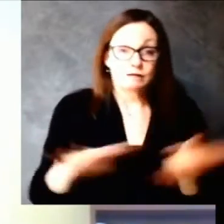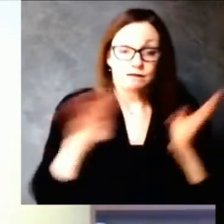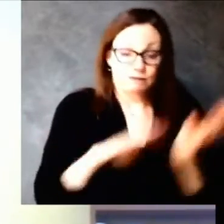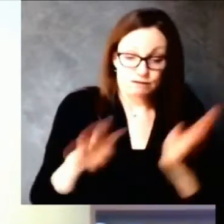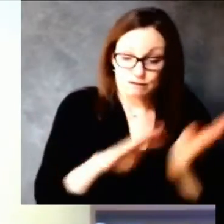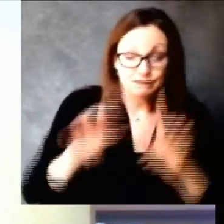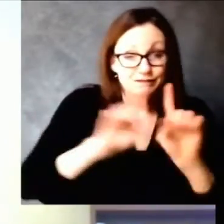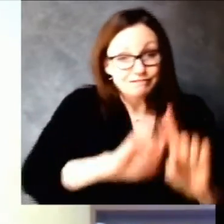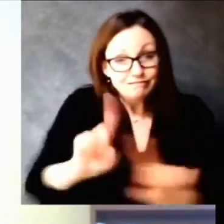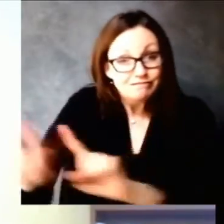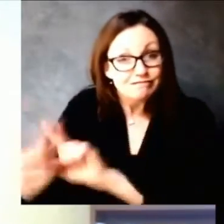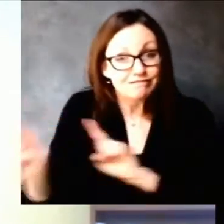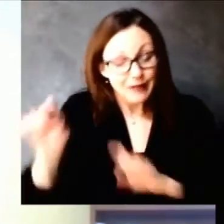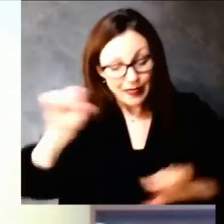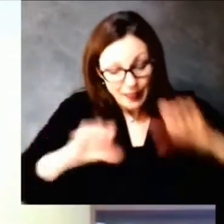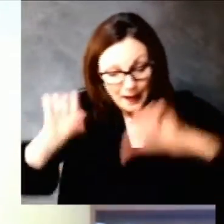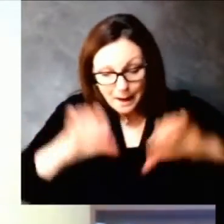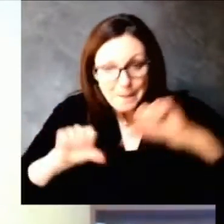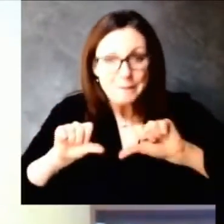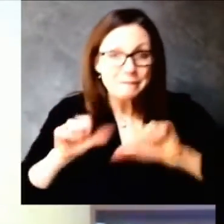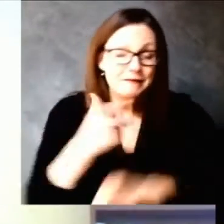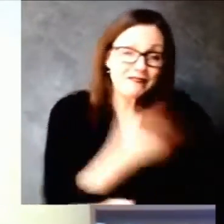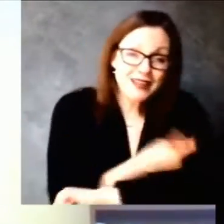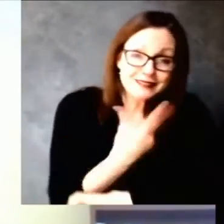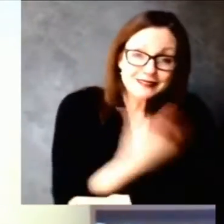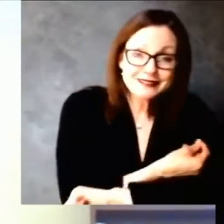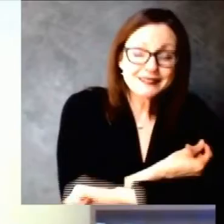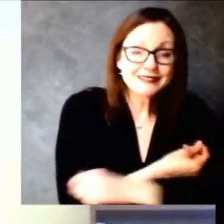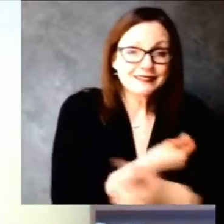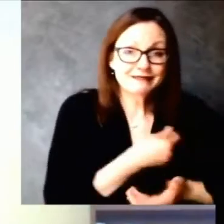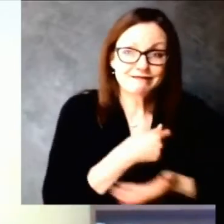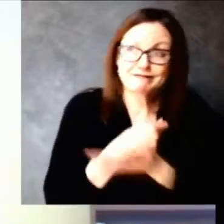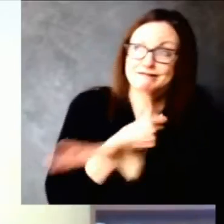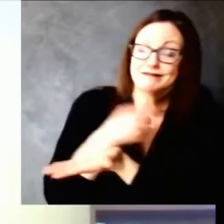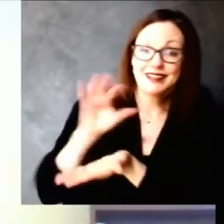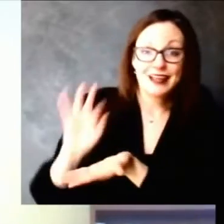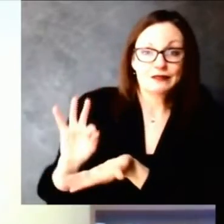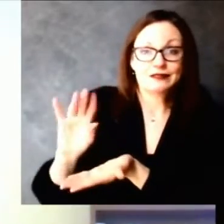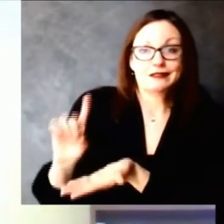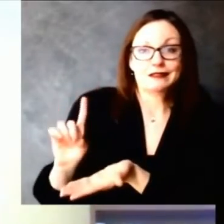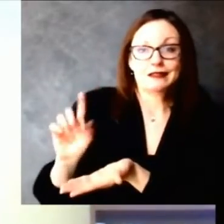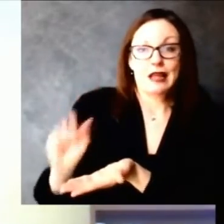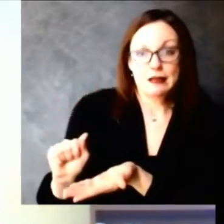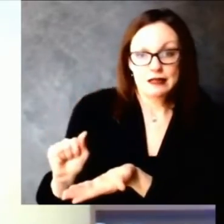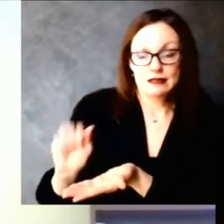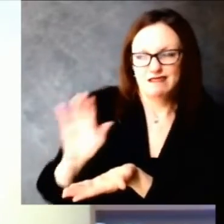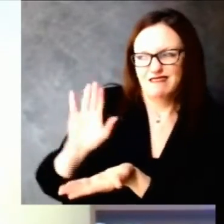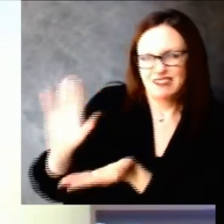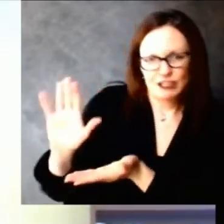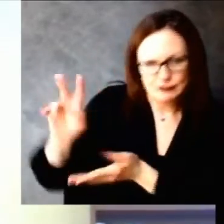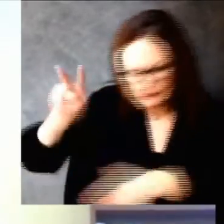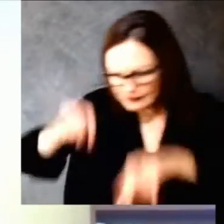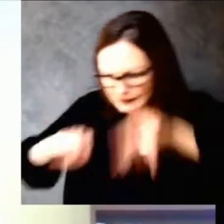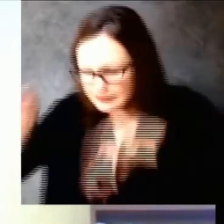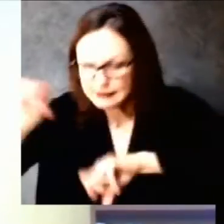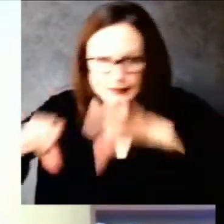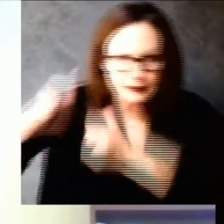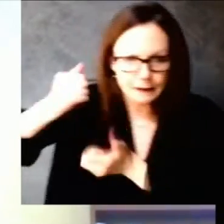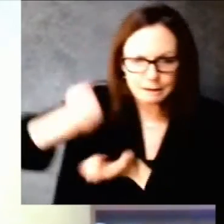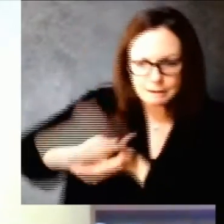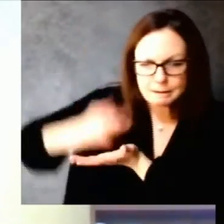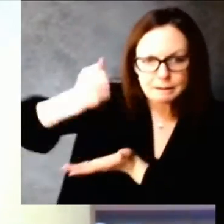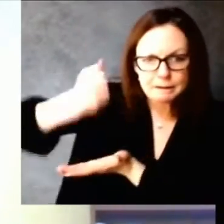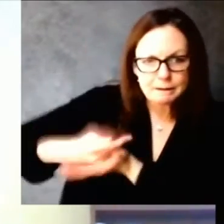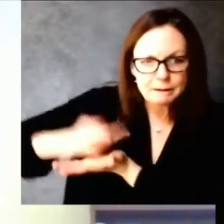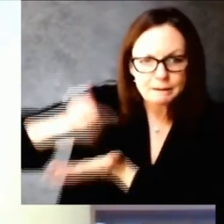looking forward to having a third vaccine in the mix in march but dr shower what can you tell us about when walgreens will actually have